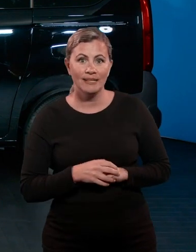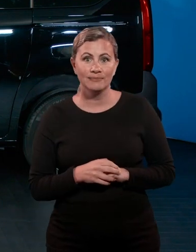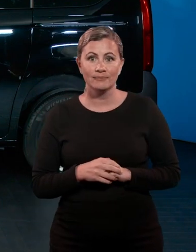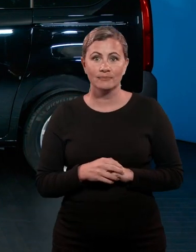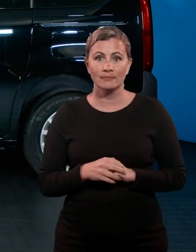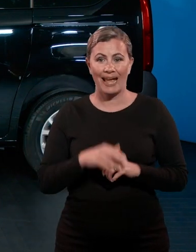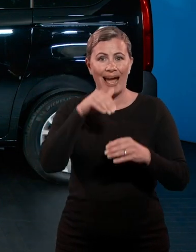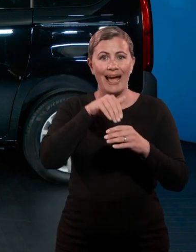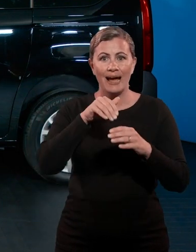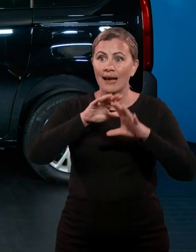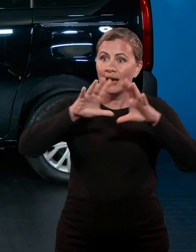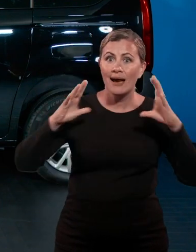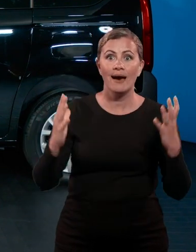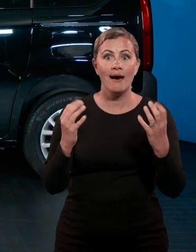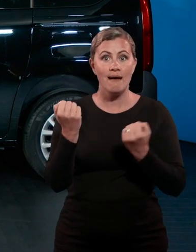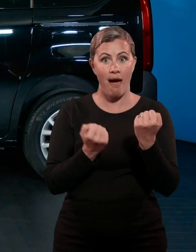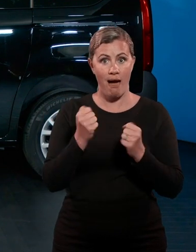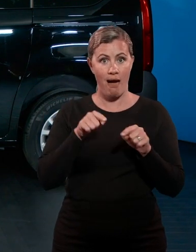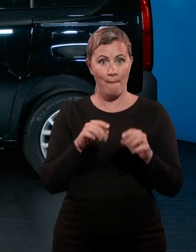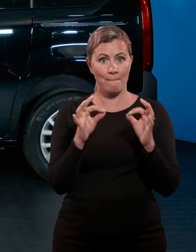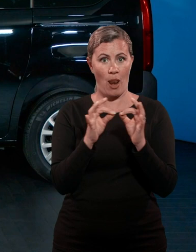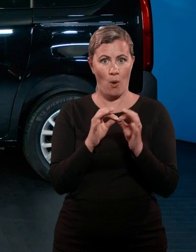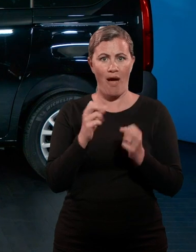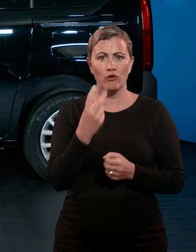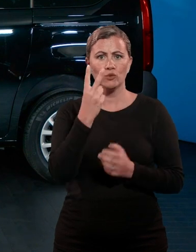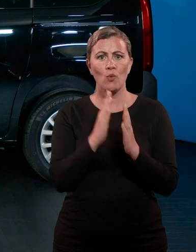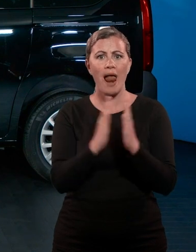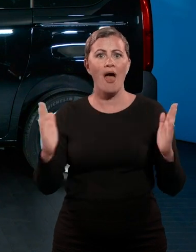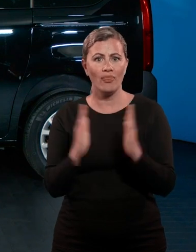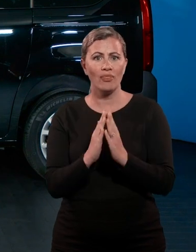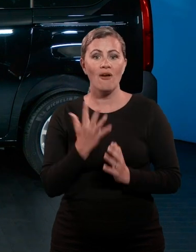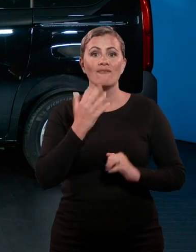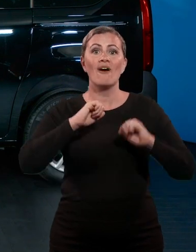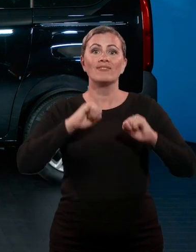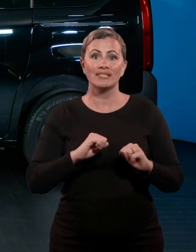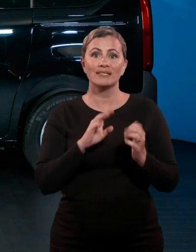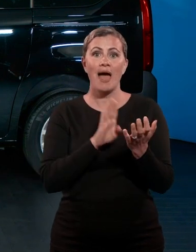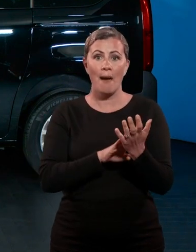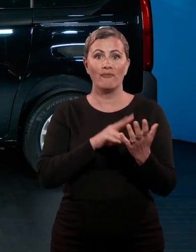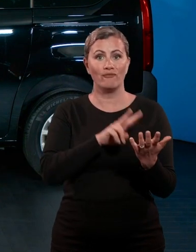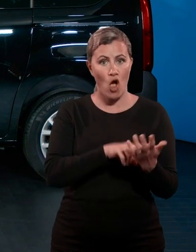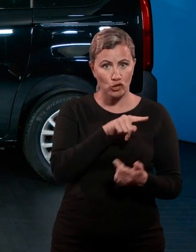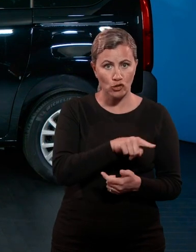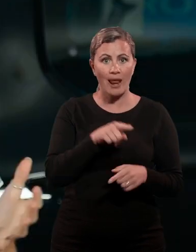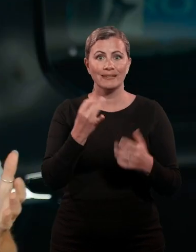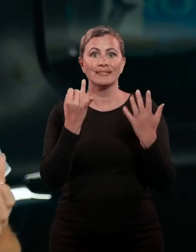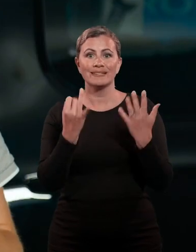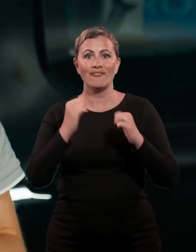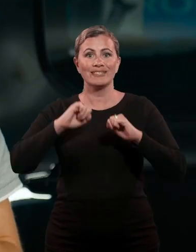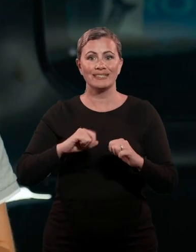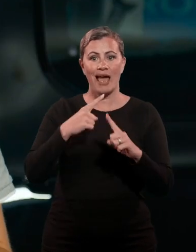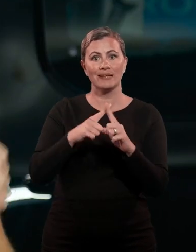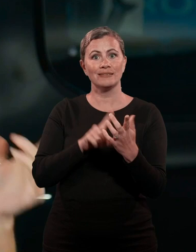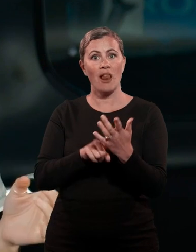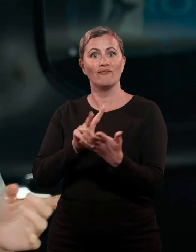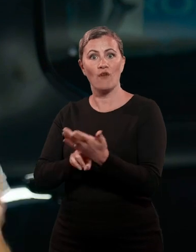Berlingo is available in two lengths, the five seat M version that we have here and the seven seat XL version. Both versions